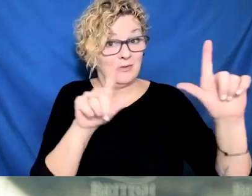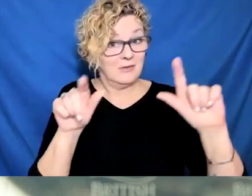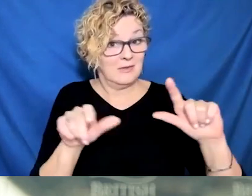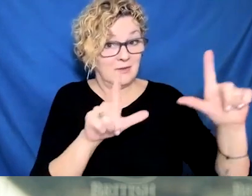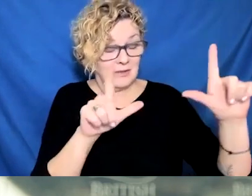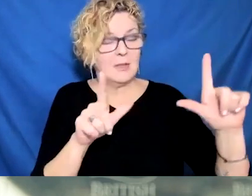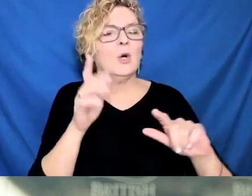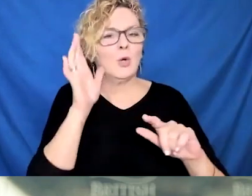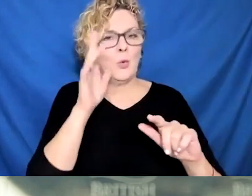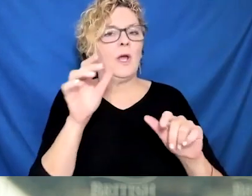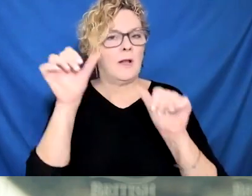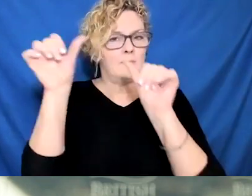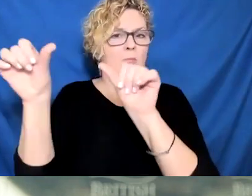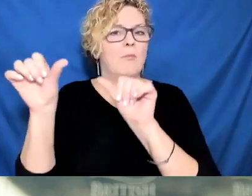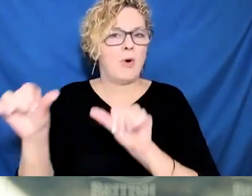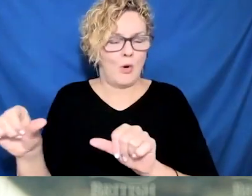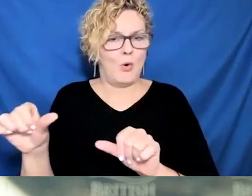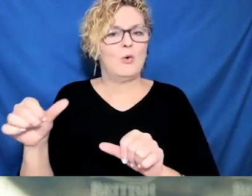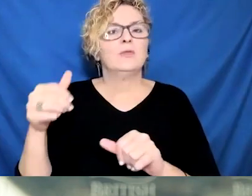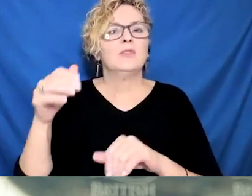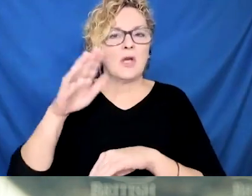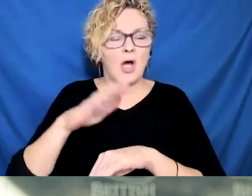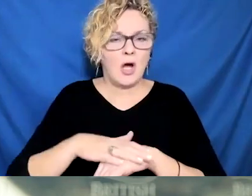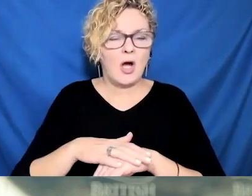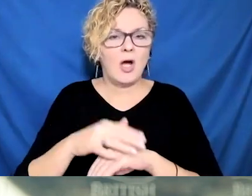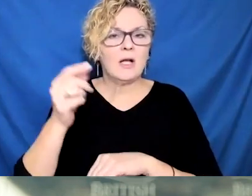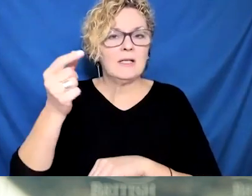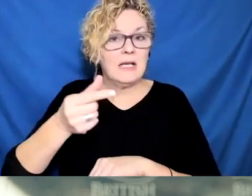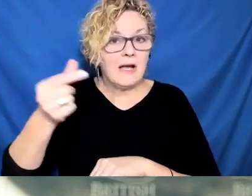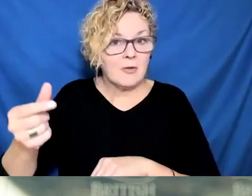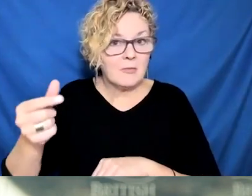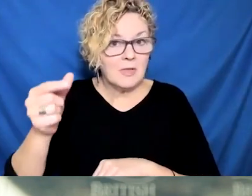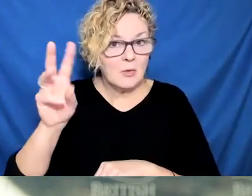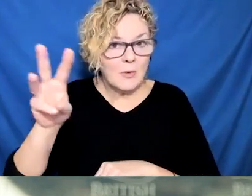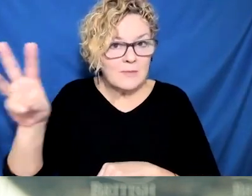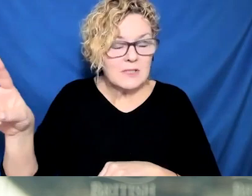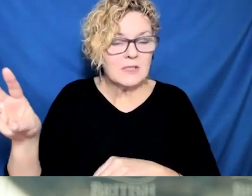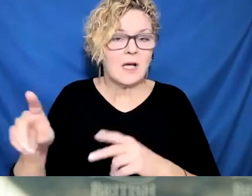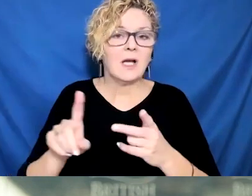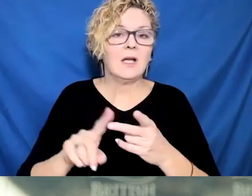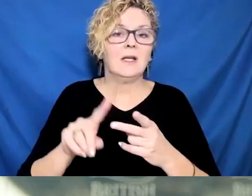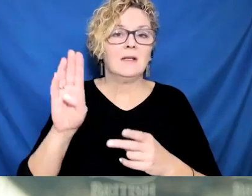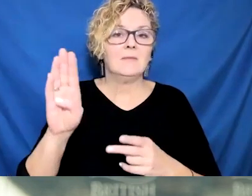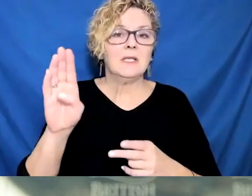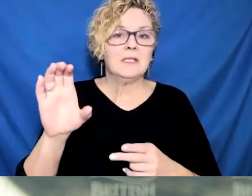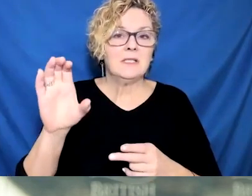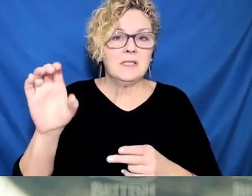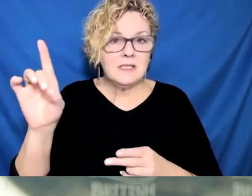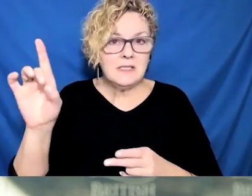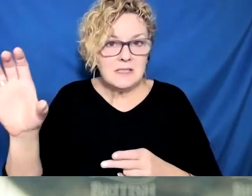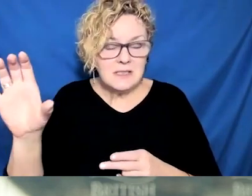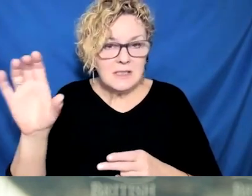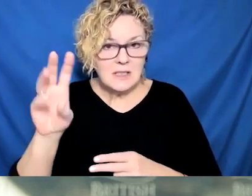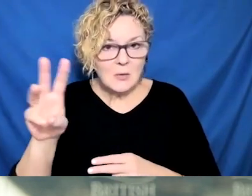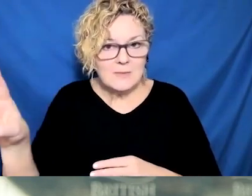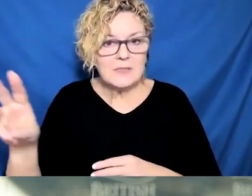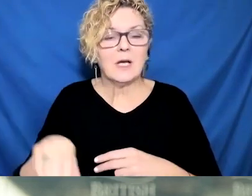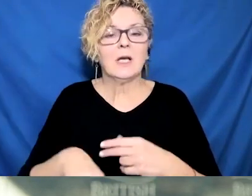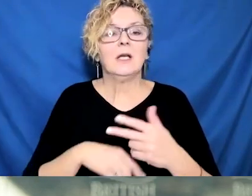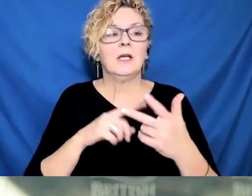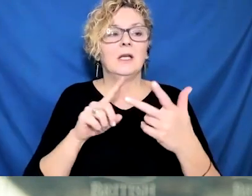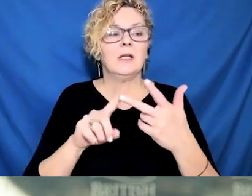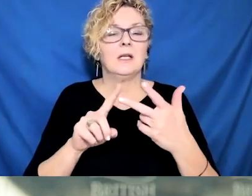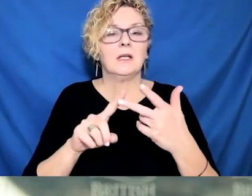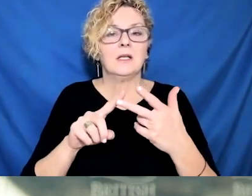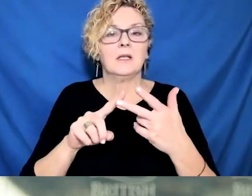But it does mean that in those categories, people who are, have been twice vaccinated, but are, there are tens of thousands of people